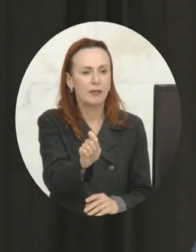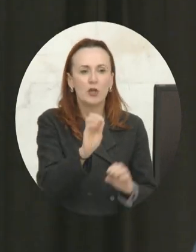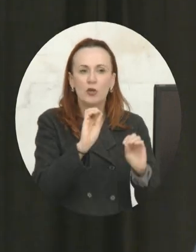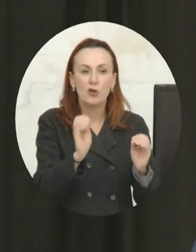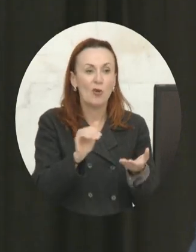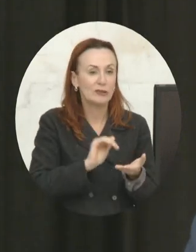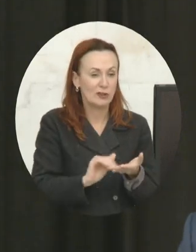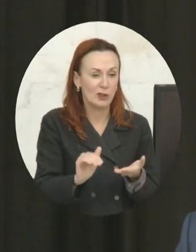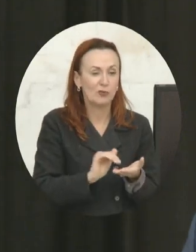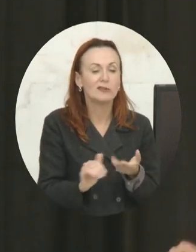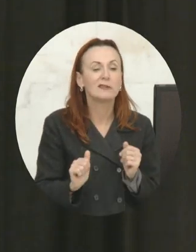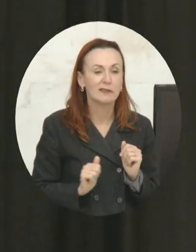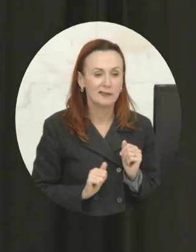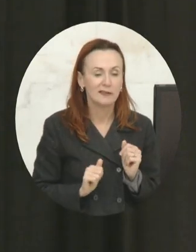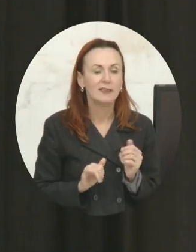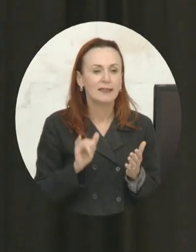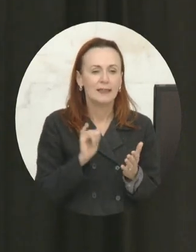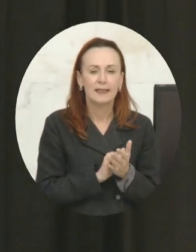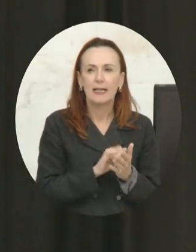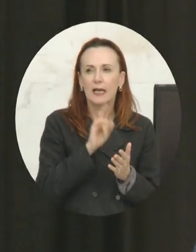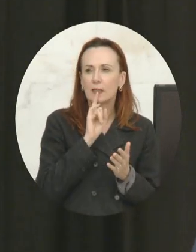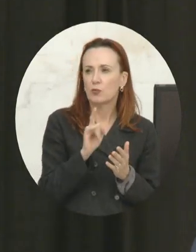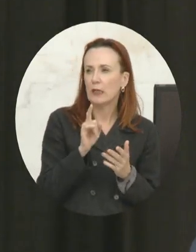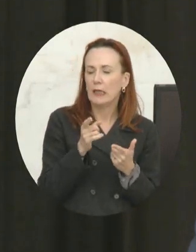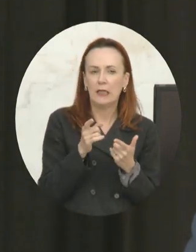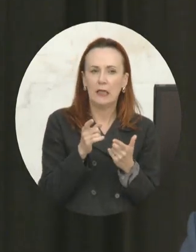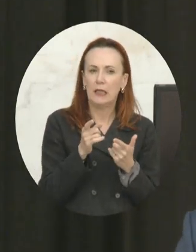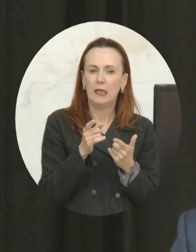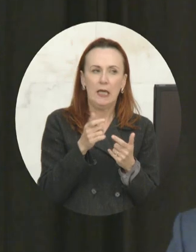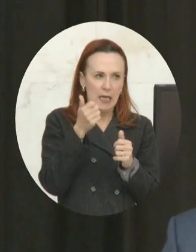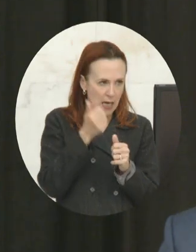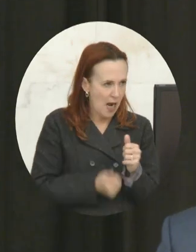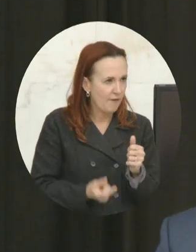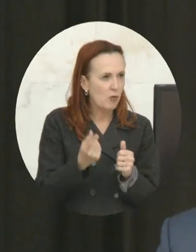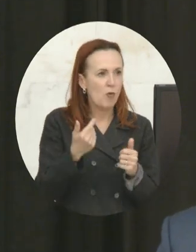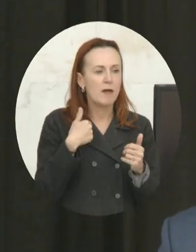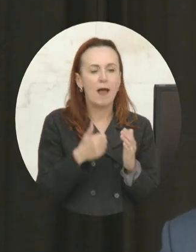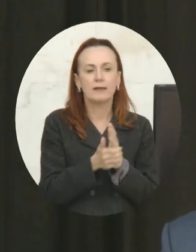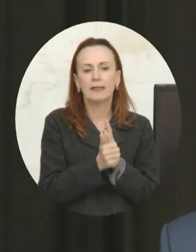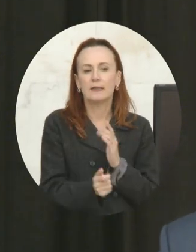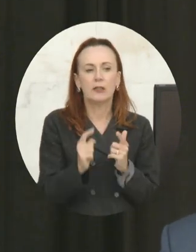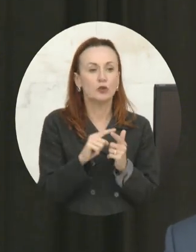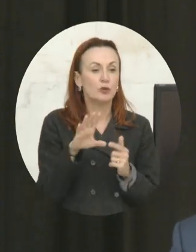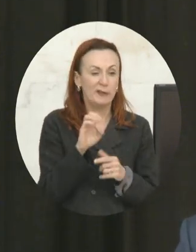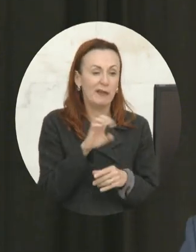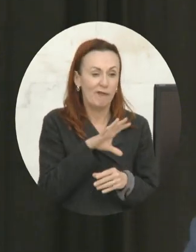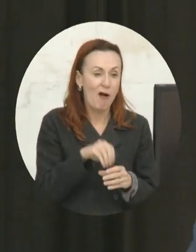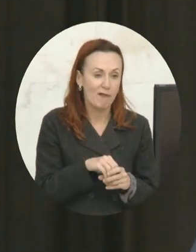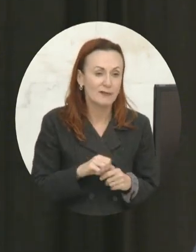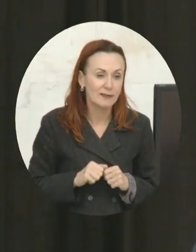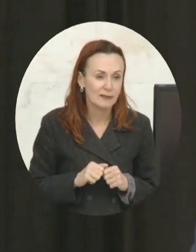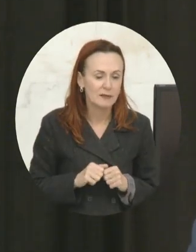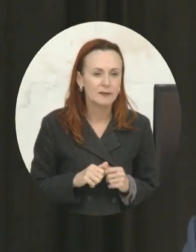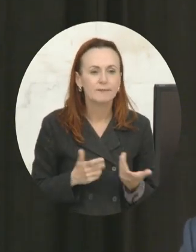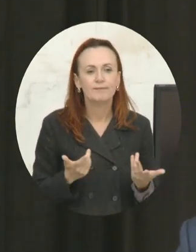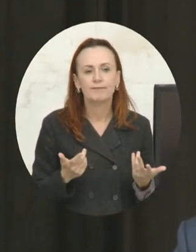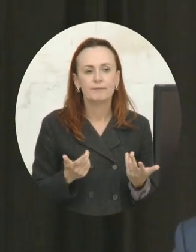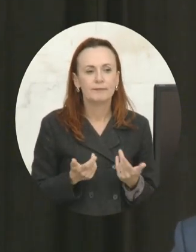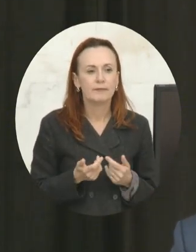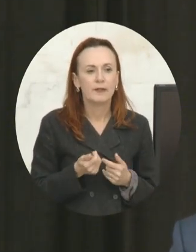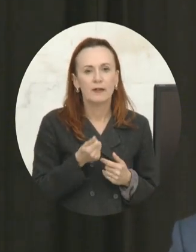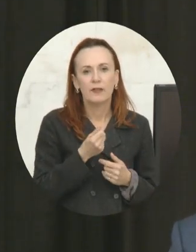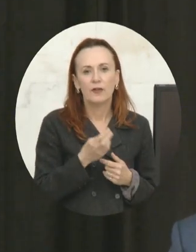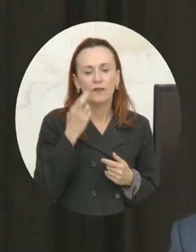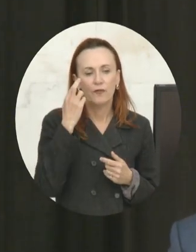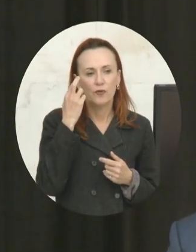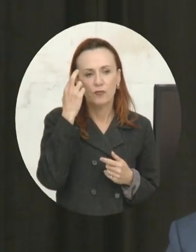right? And so I think that's what the mark was. Everybody can contribute in any way, shape, or anyone. There are very few reasons why people